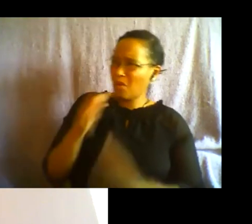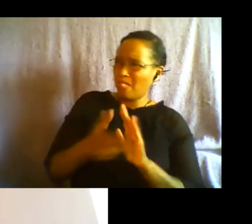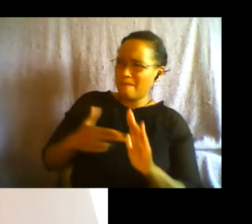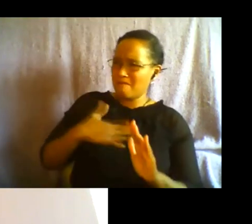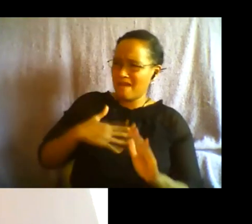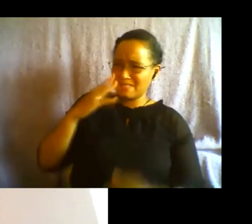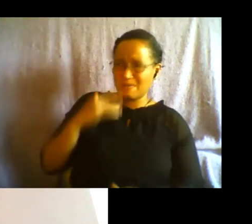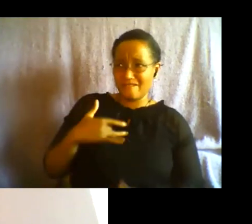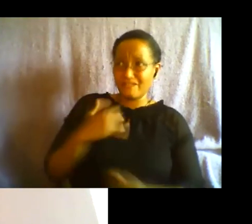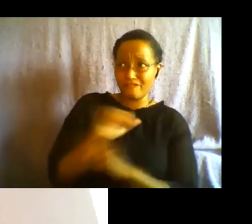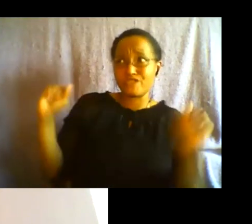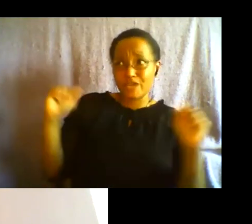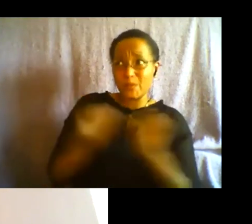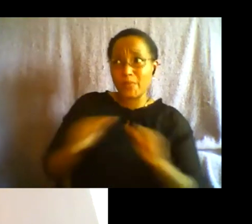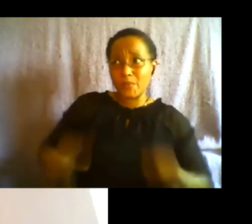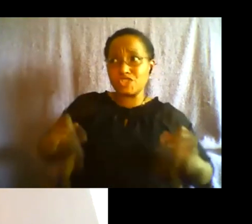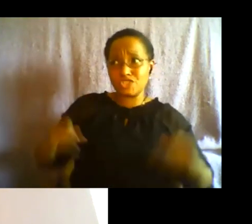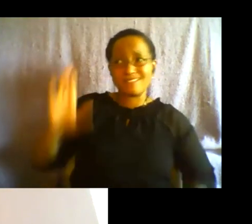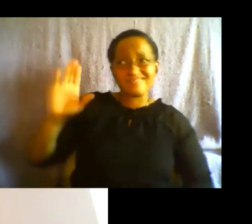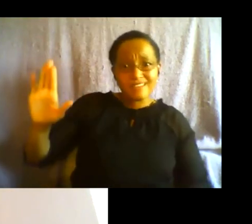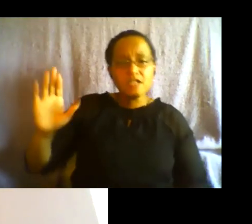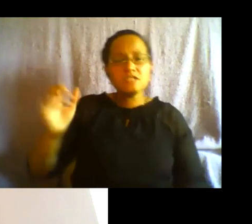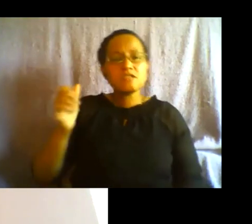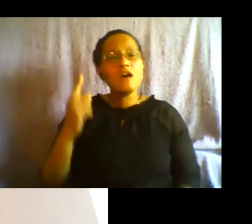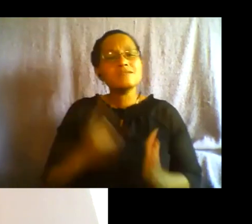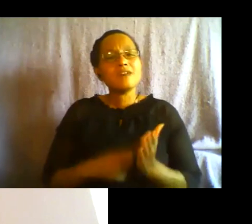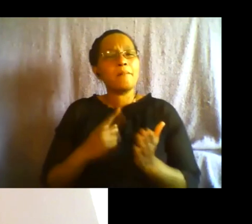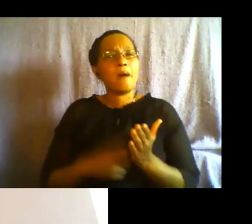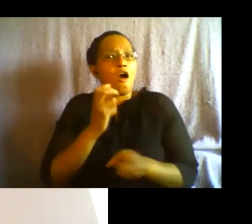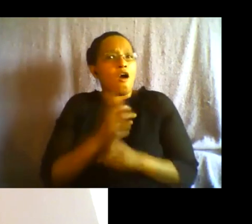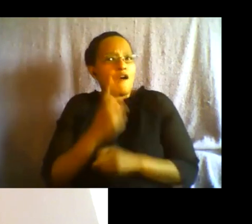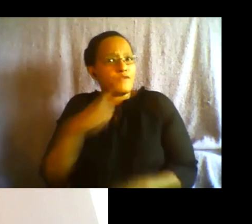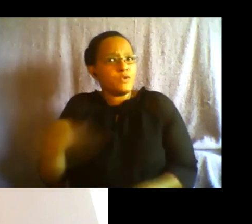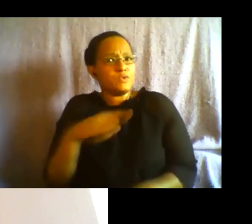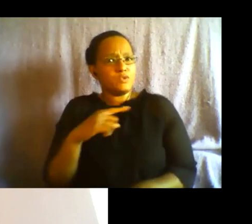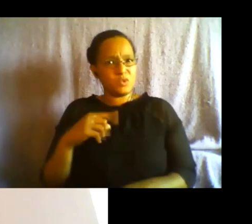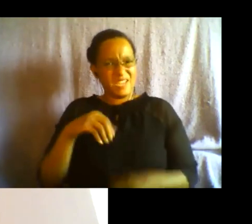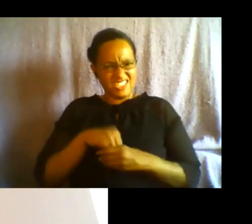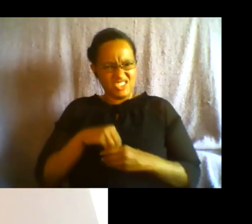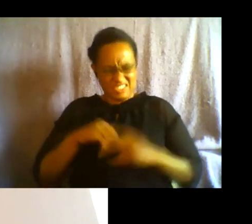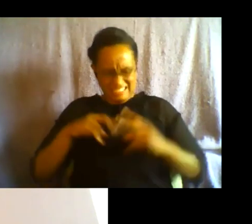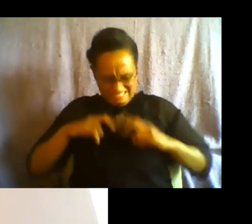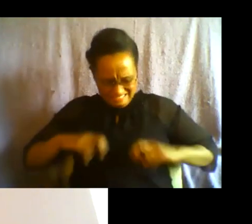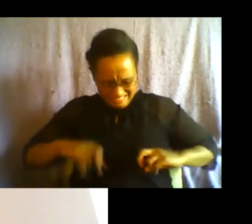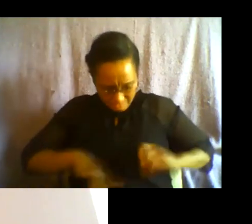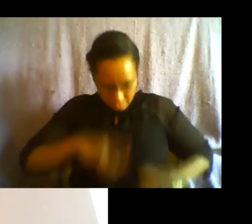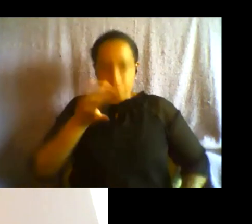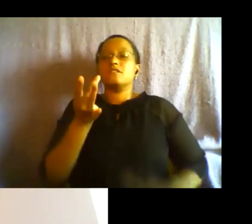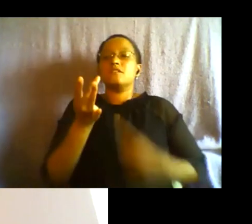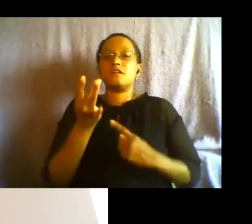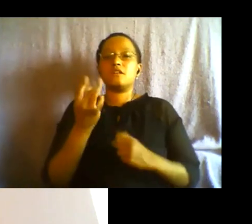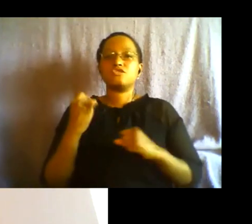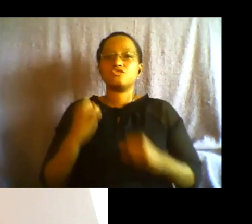understanding that there's going to be times where it's harder for you to find that strength in yourself finding community finding books finding